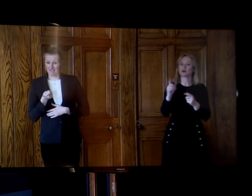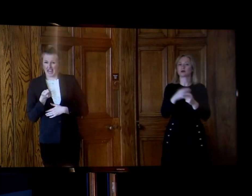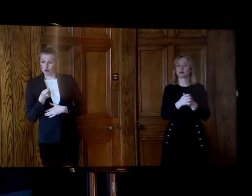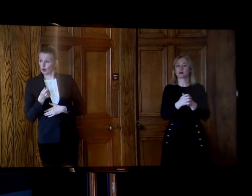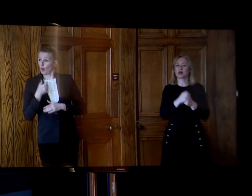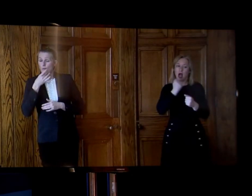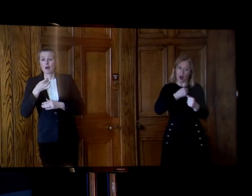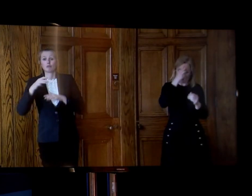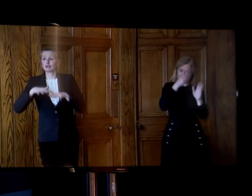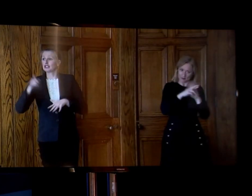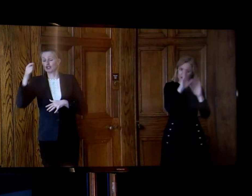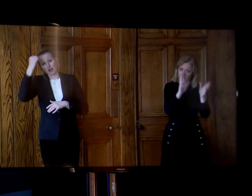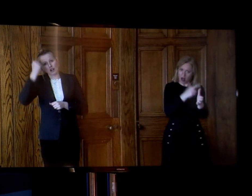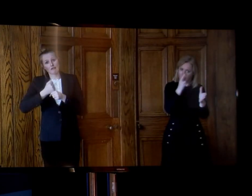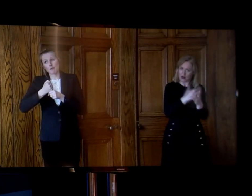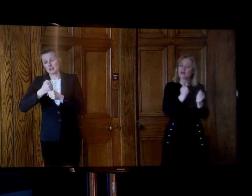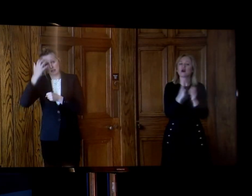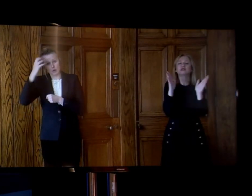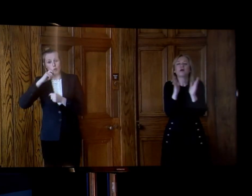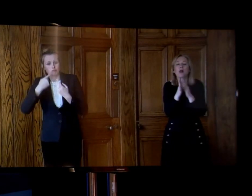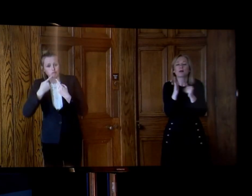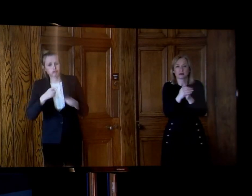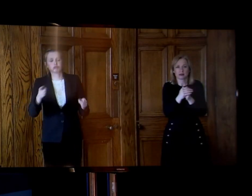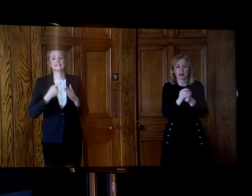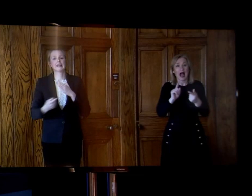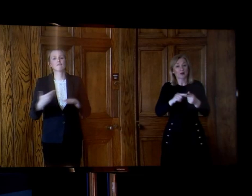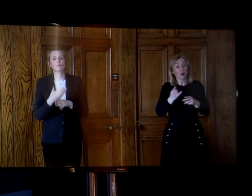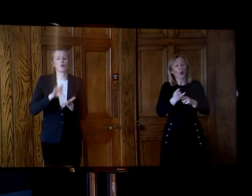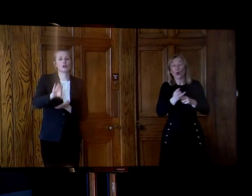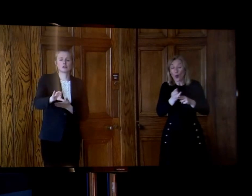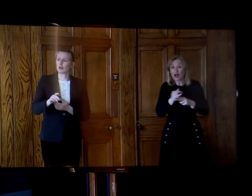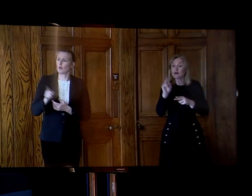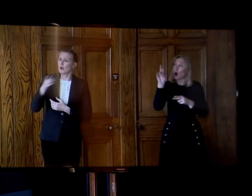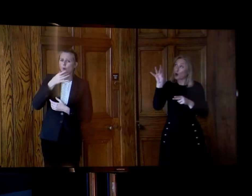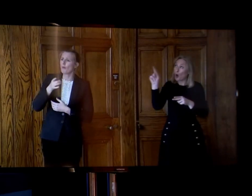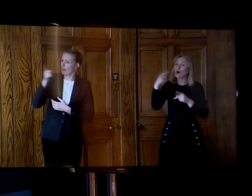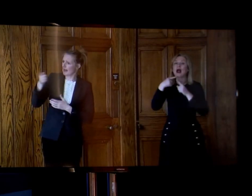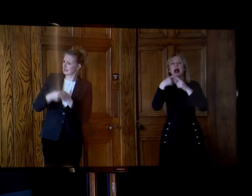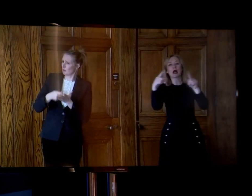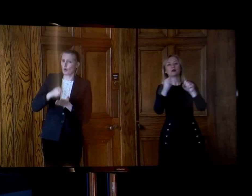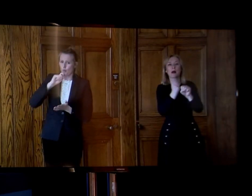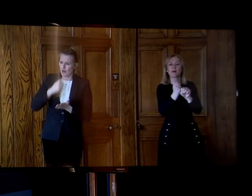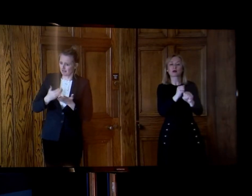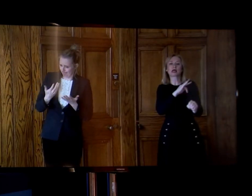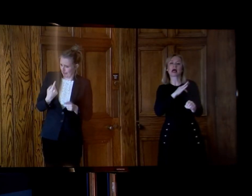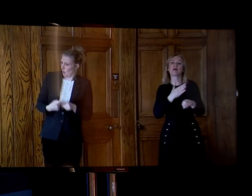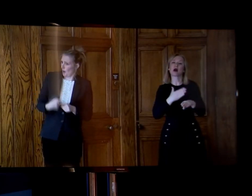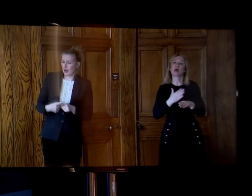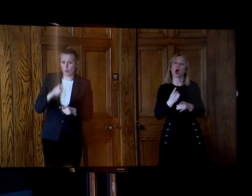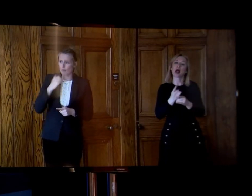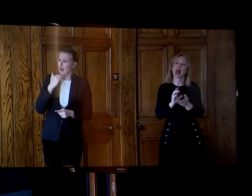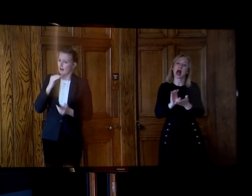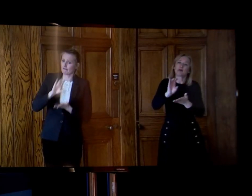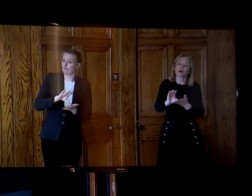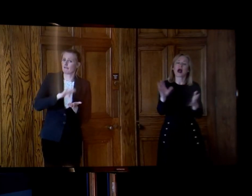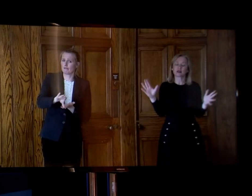on the support for self-employed and that support must be substantial and it must come forward urgently. Other steps taken